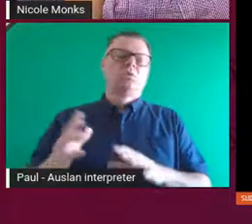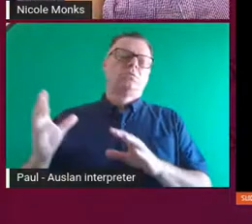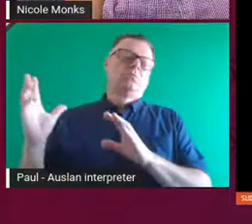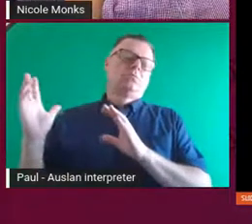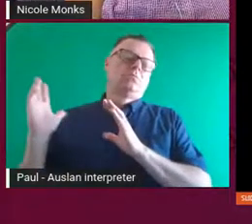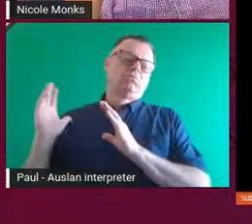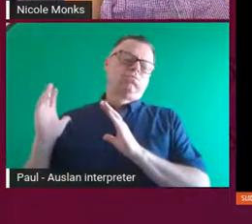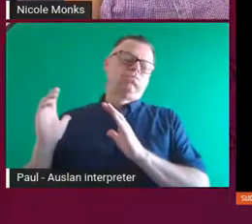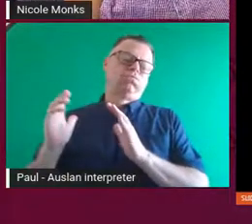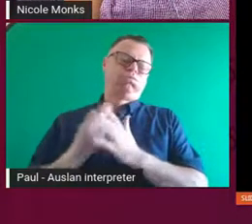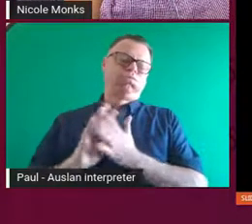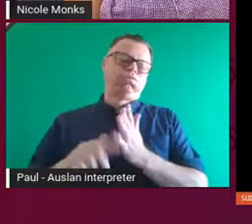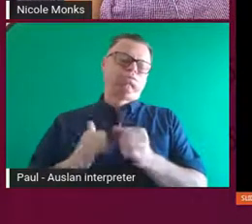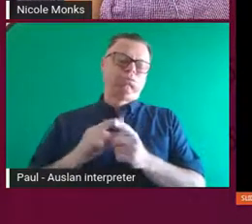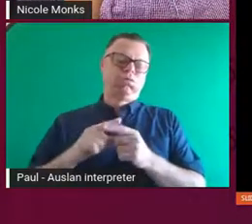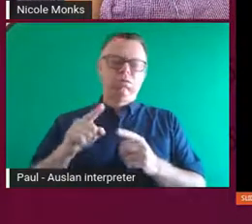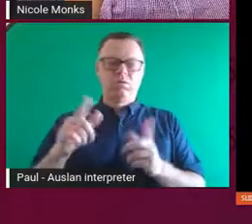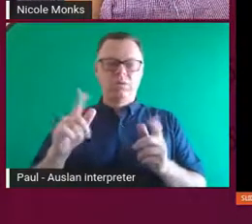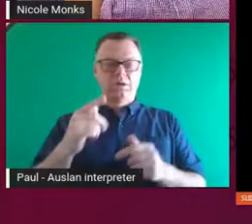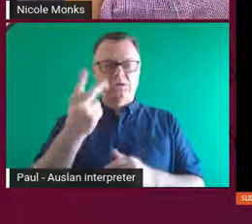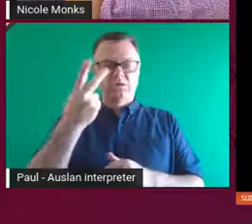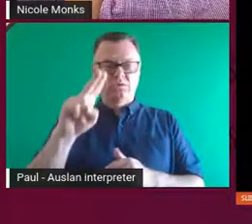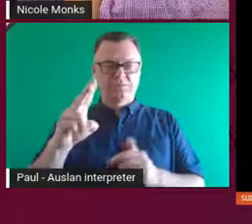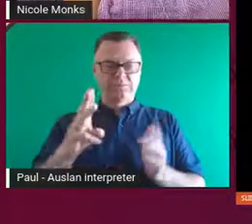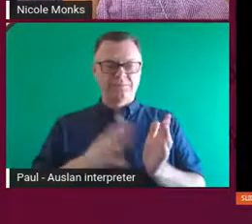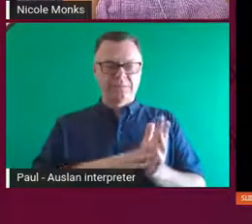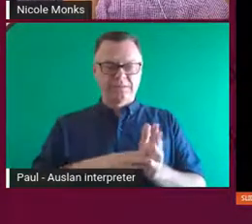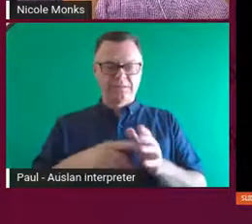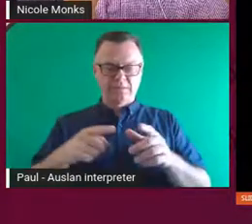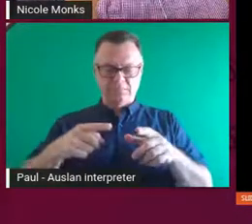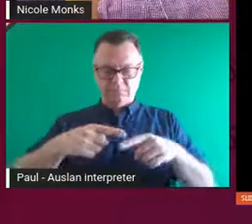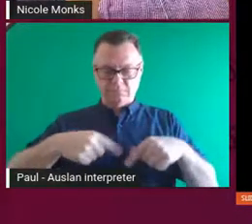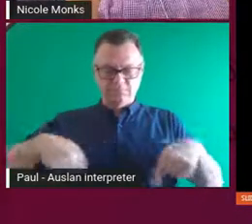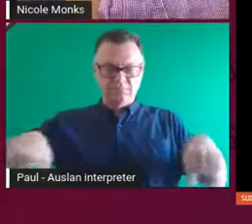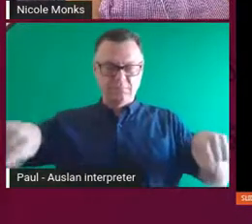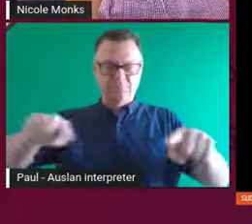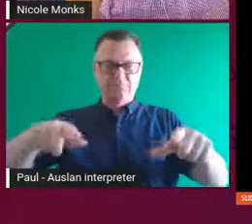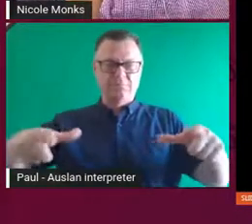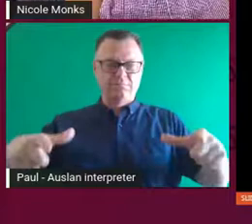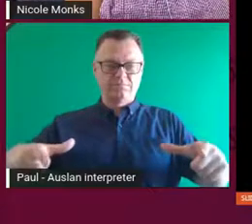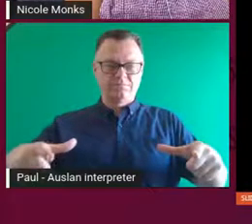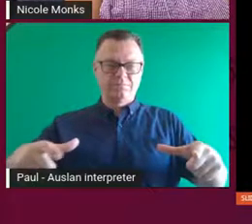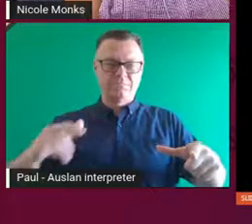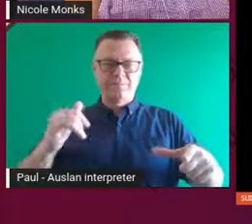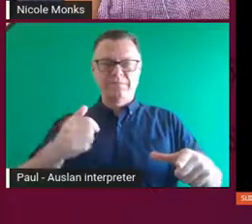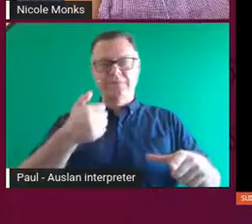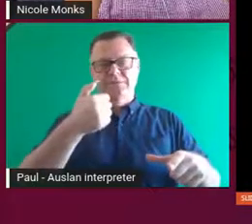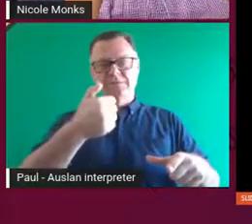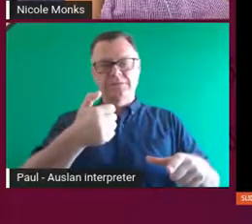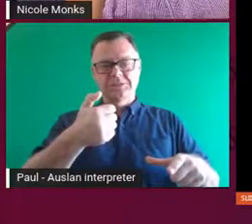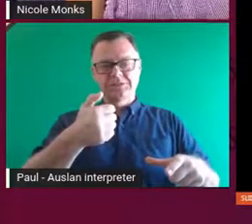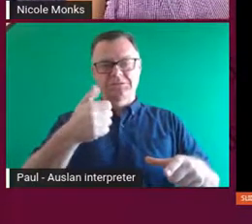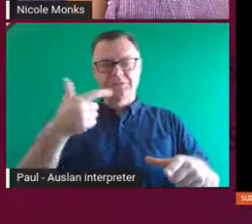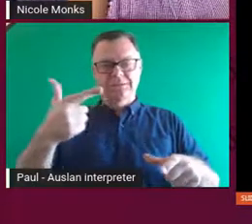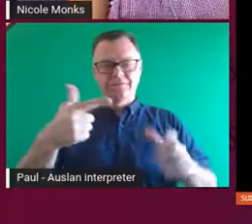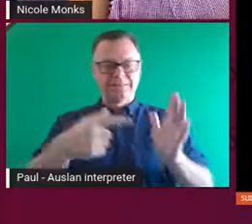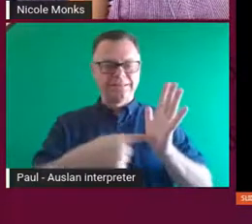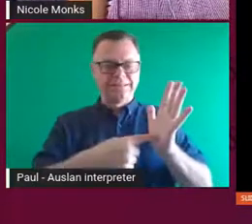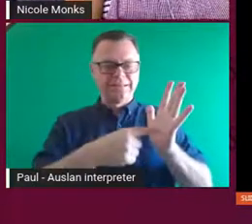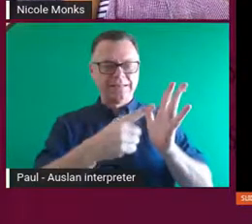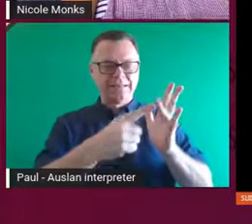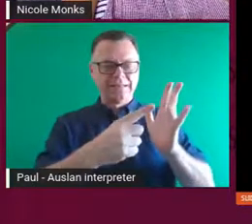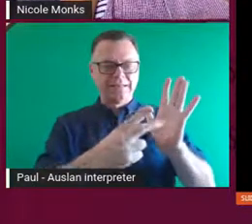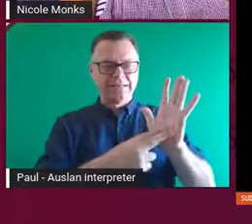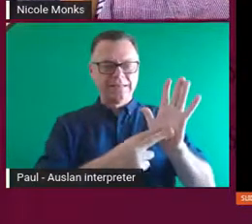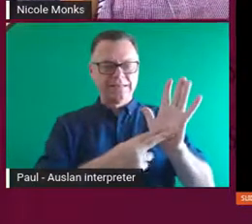about 20 metres in diameter and there was between six to seven tonne of timber that we actually